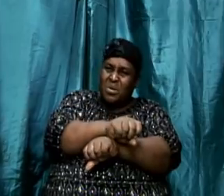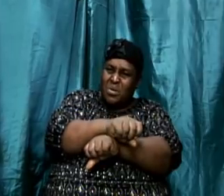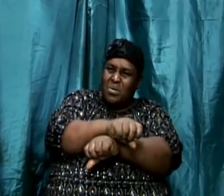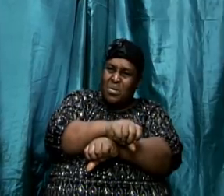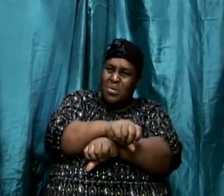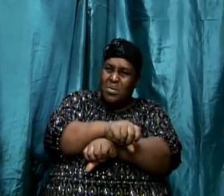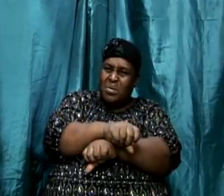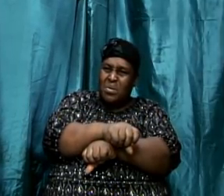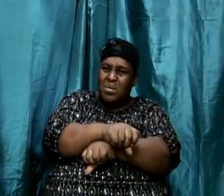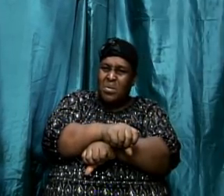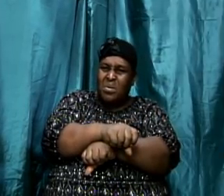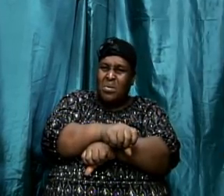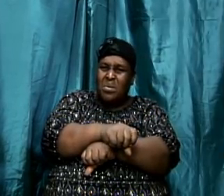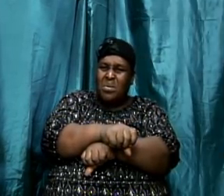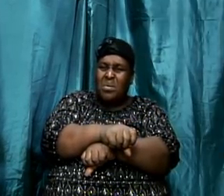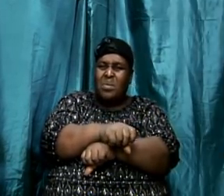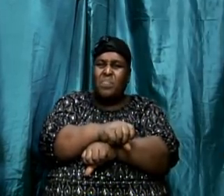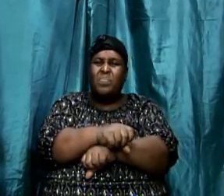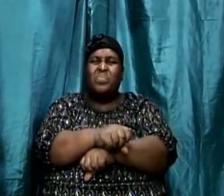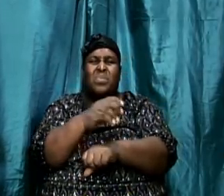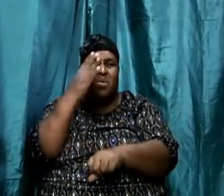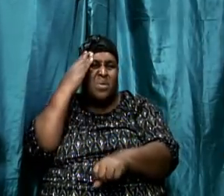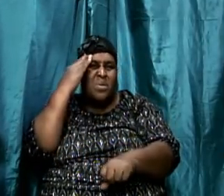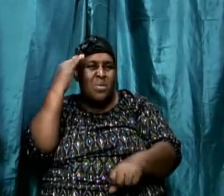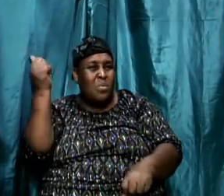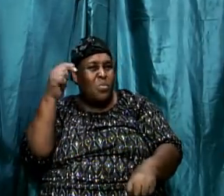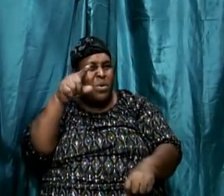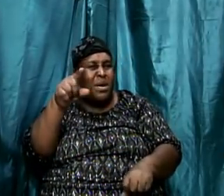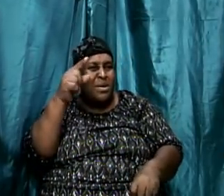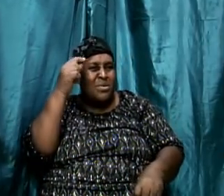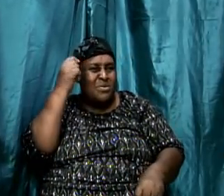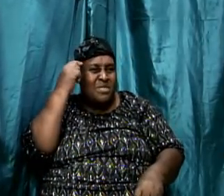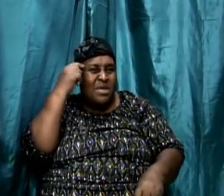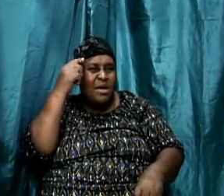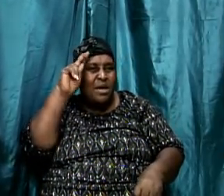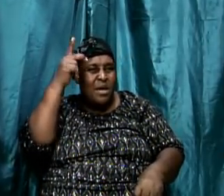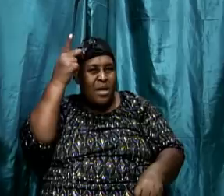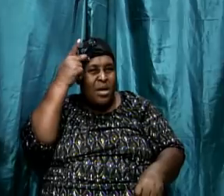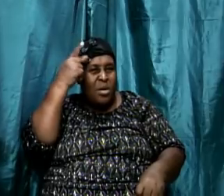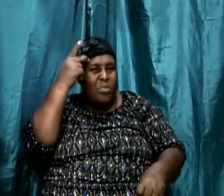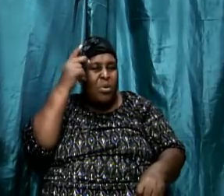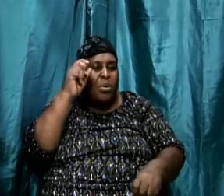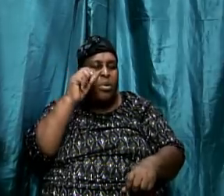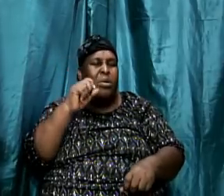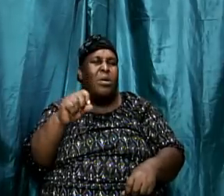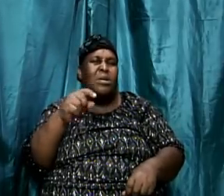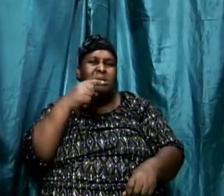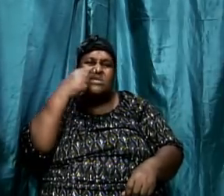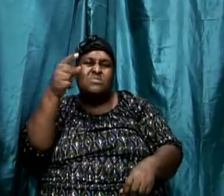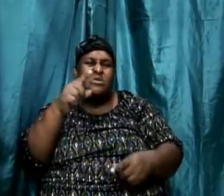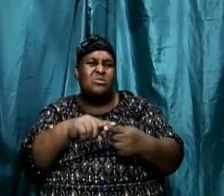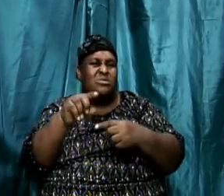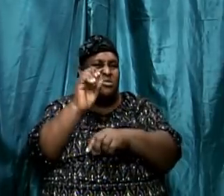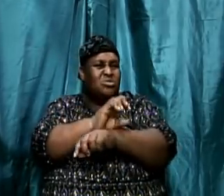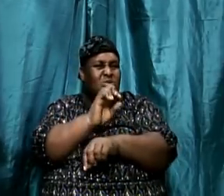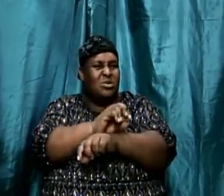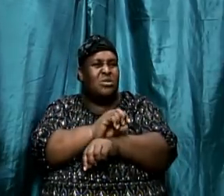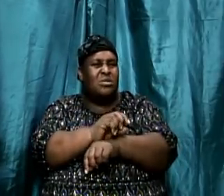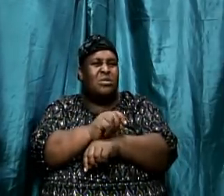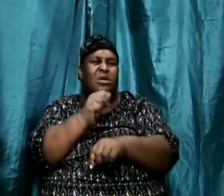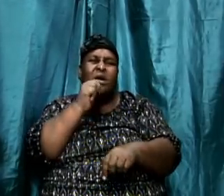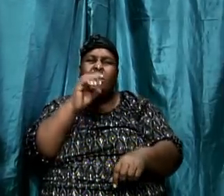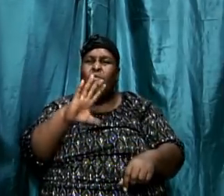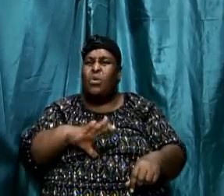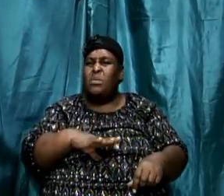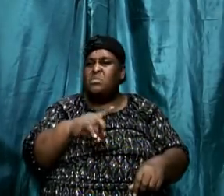do think Paul went to the church and telling them that look here, the women need to be silent in the church and so on. You might say he does say it like that.